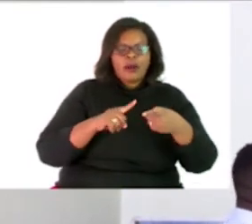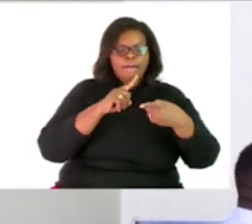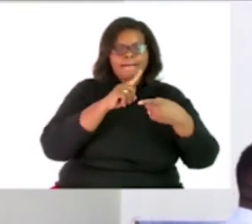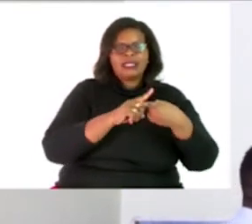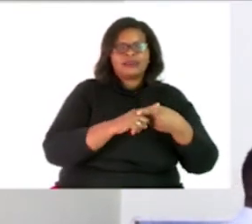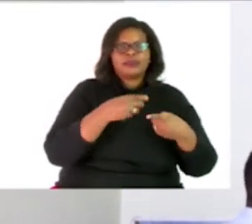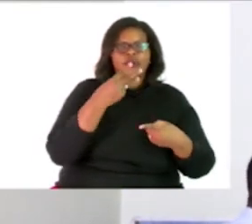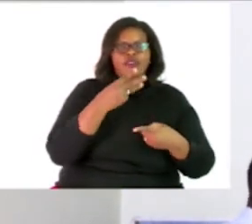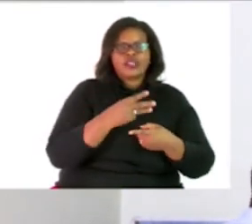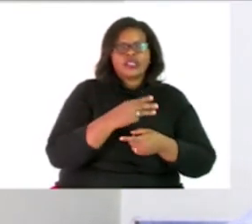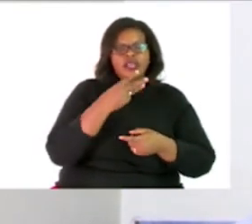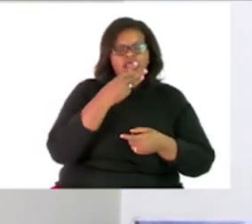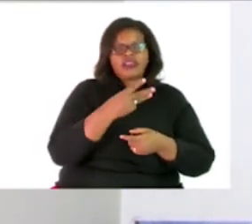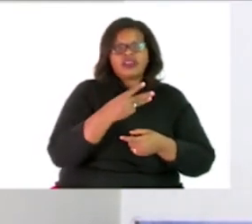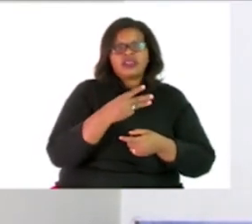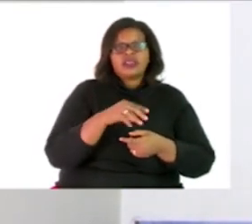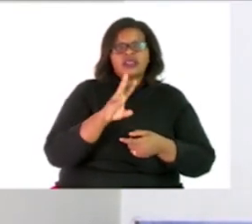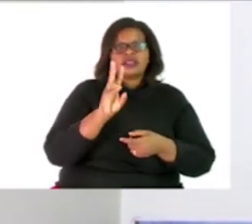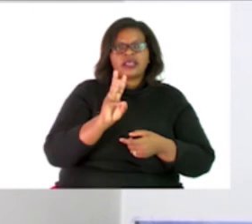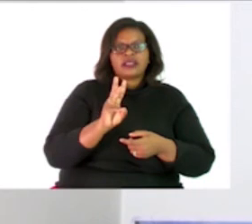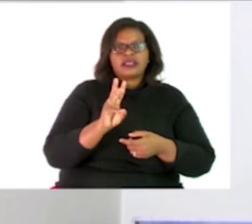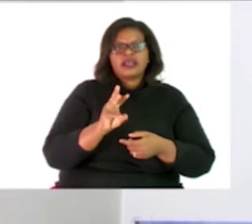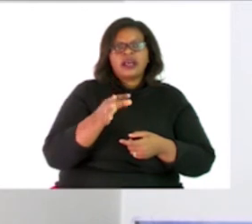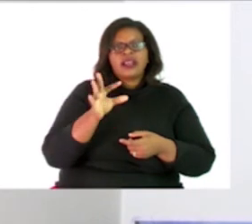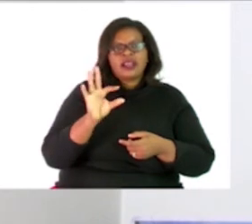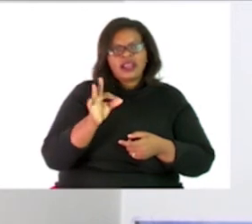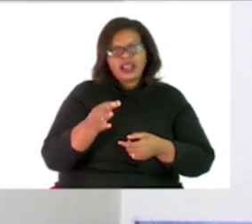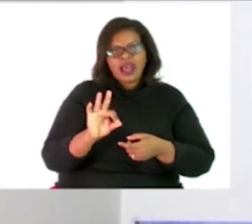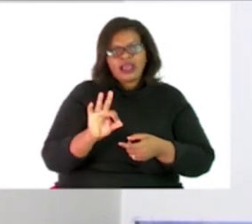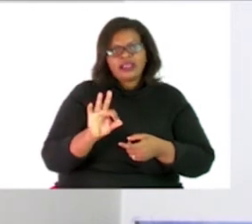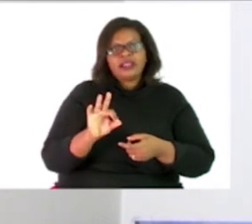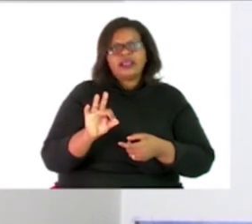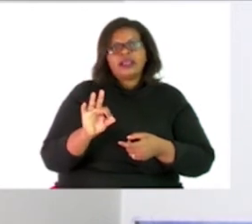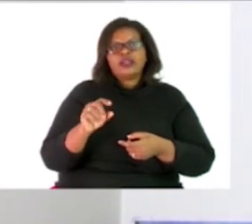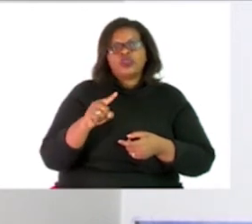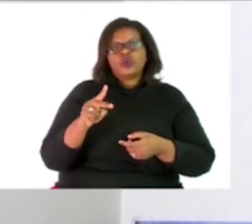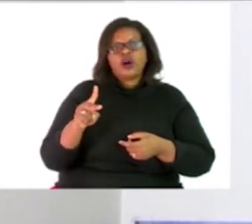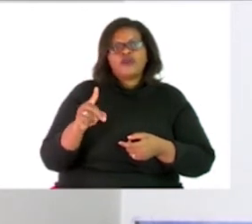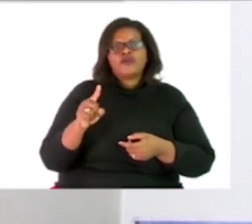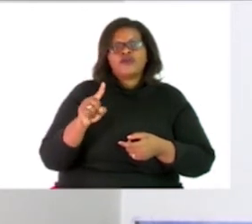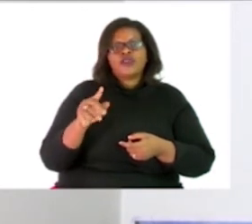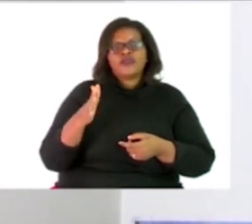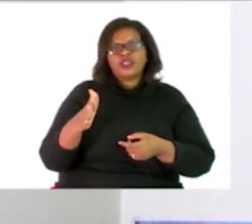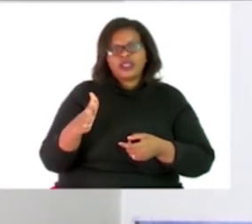which is 3 which 9 12 15